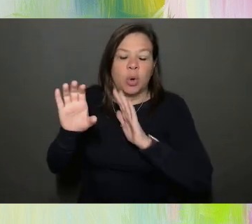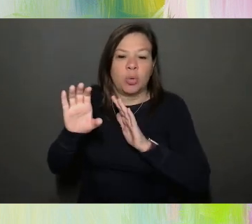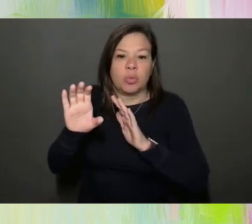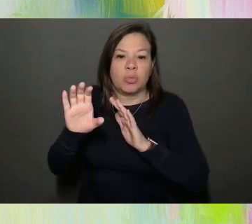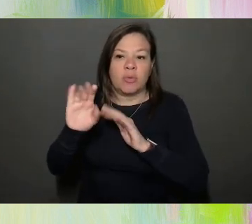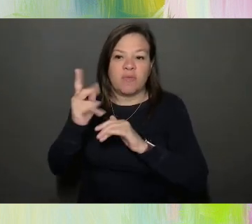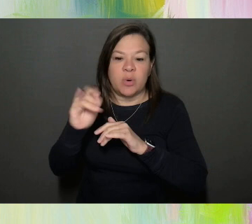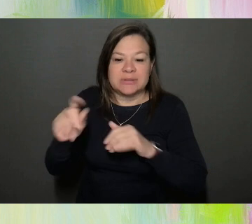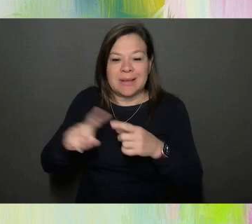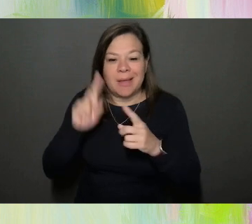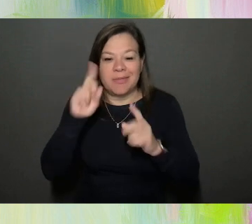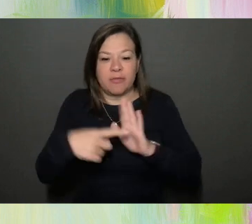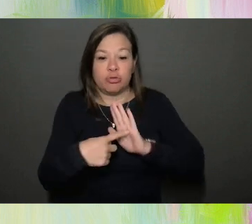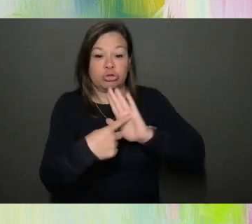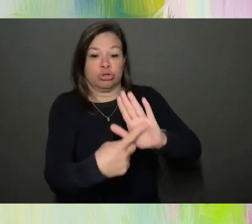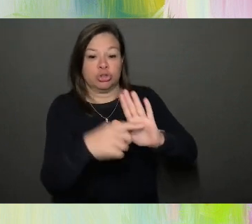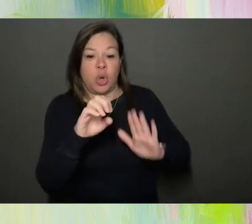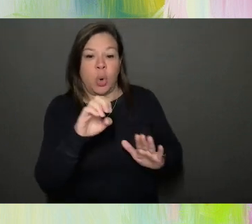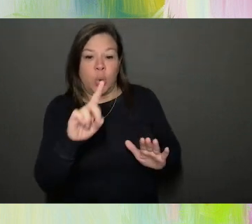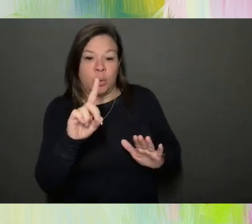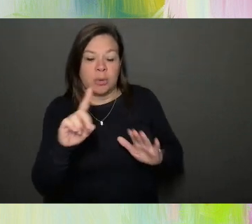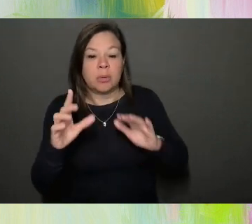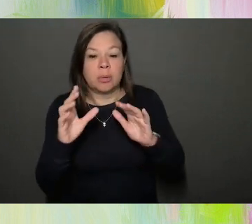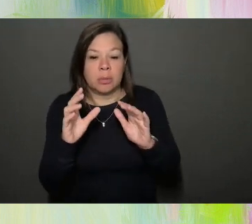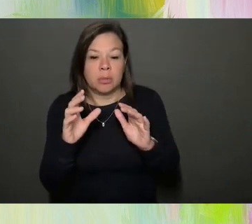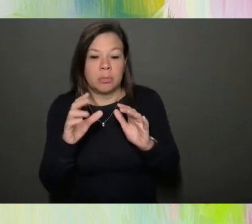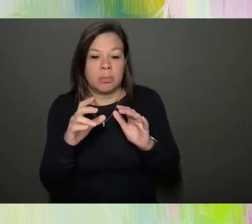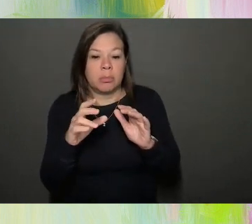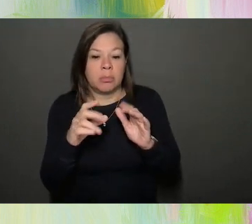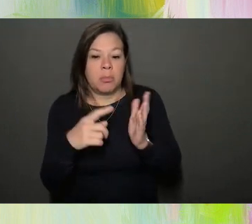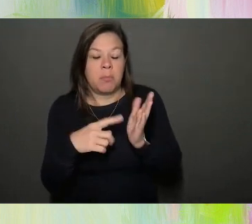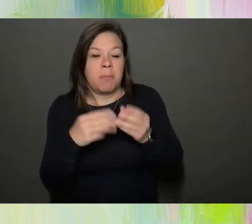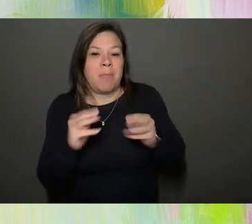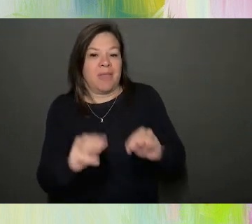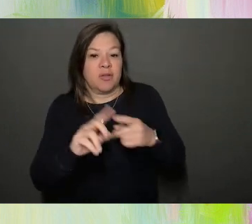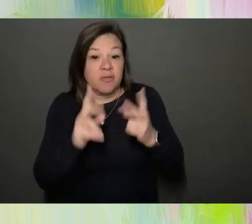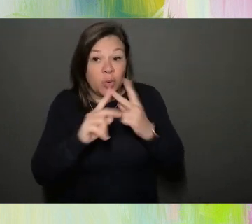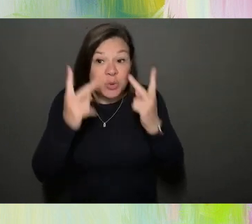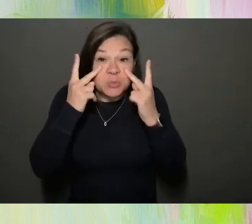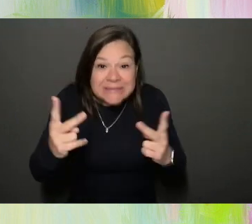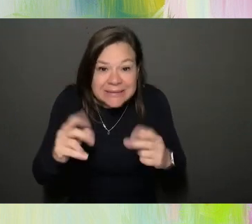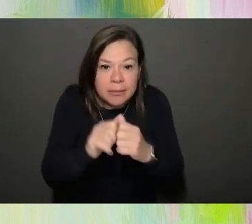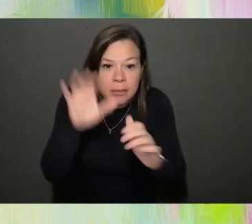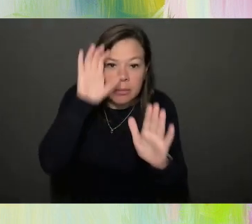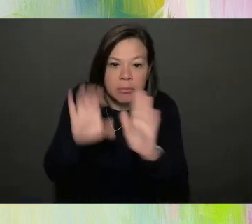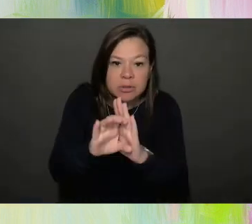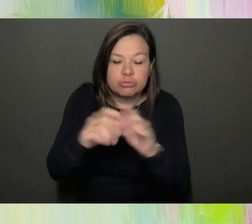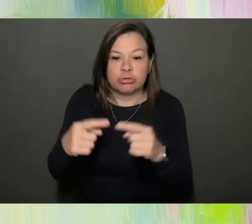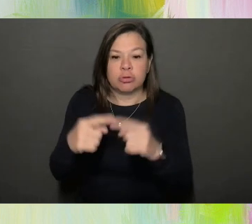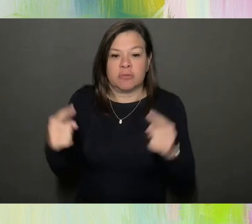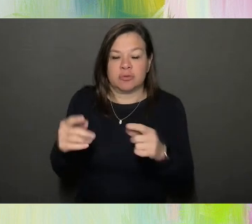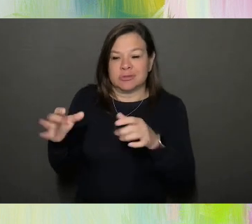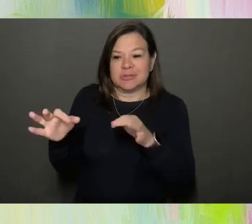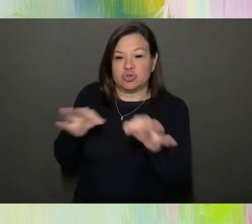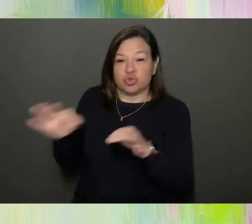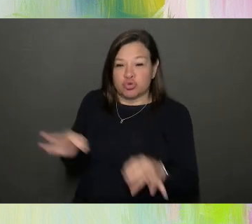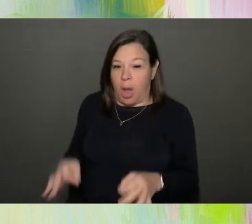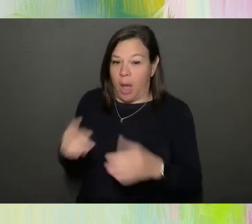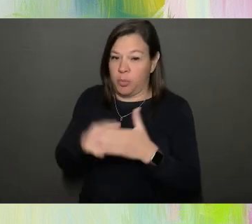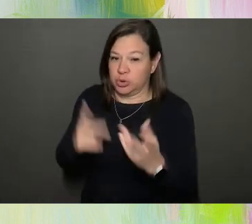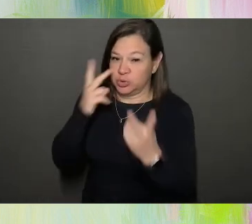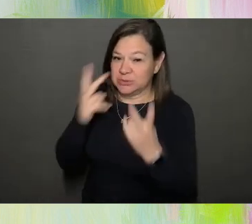see what the photograph. What do you see in the photographs? You first describe what you see objectively.